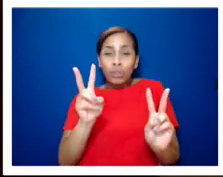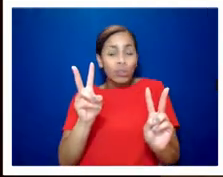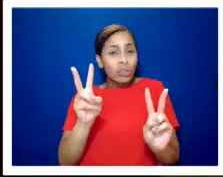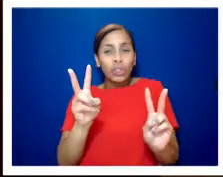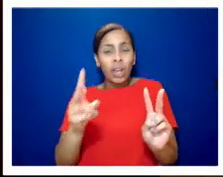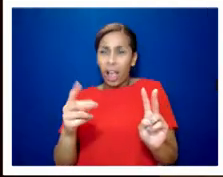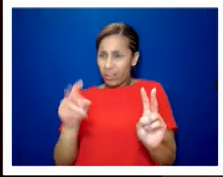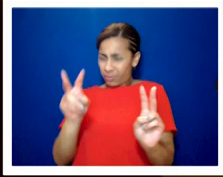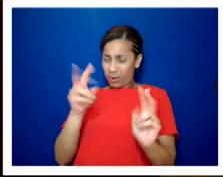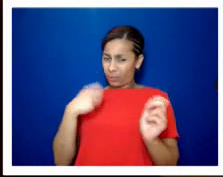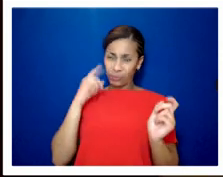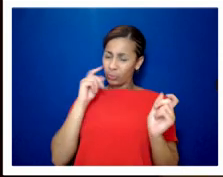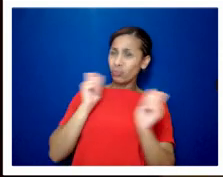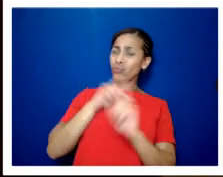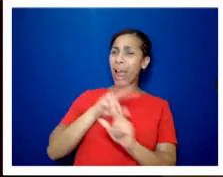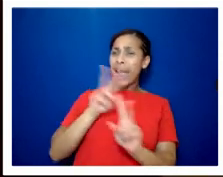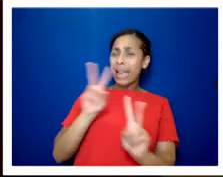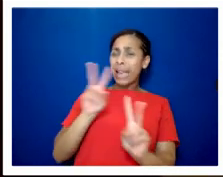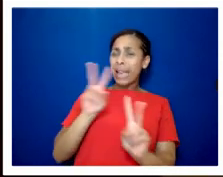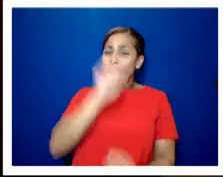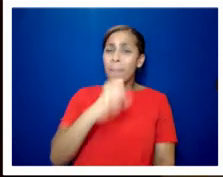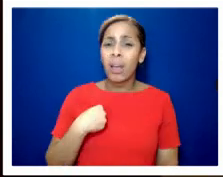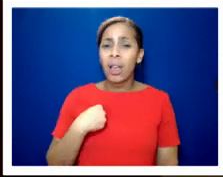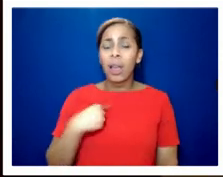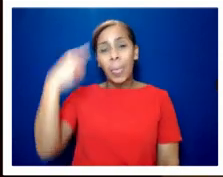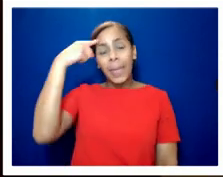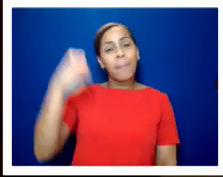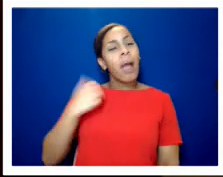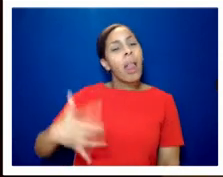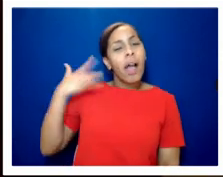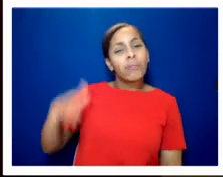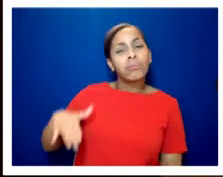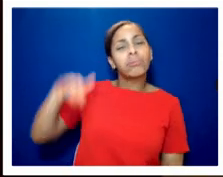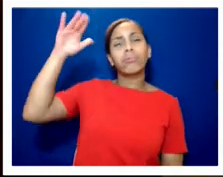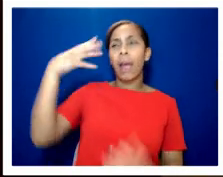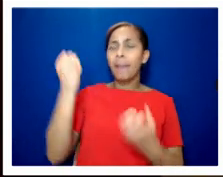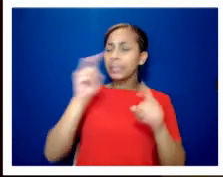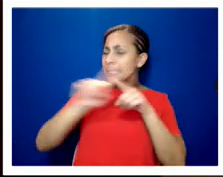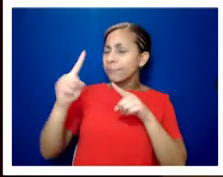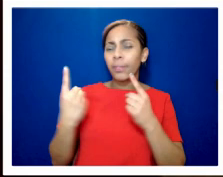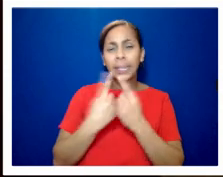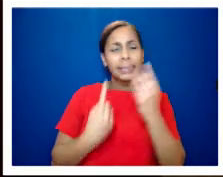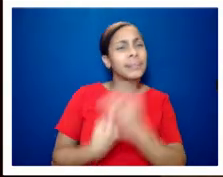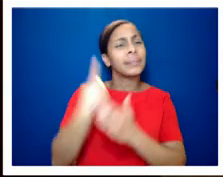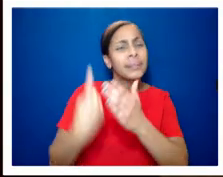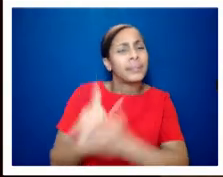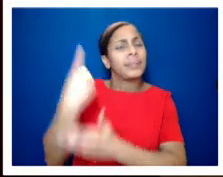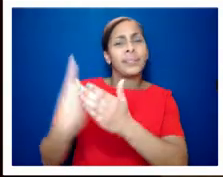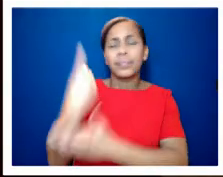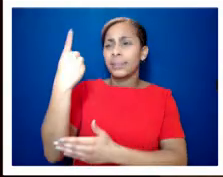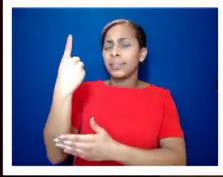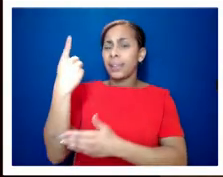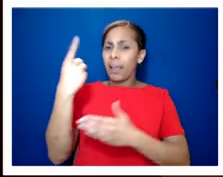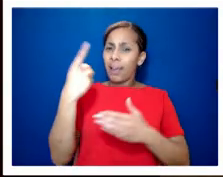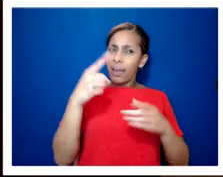at the time um and i thought about lots of things that happened in my life going through at various points in my life and how you know sort of section 28 had